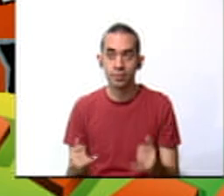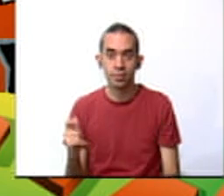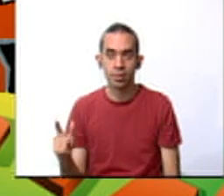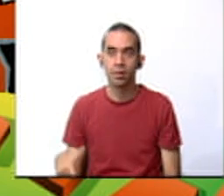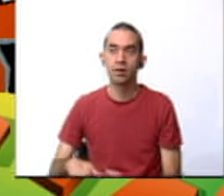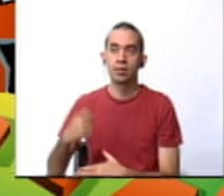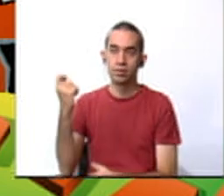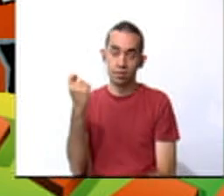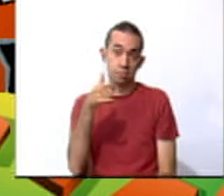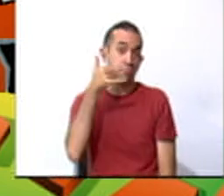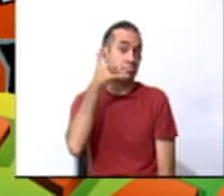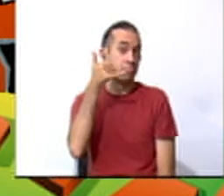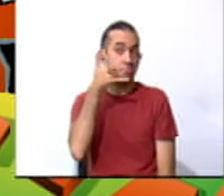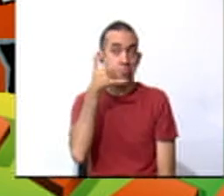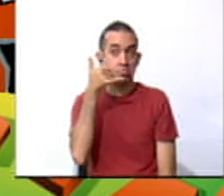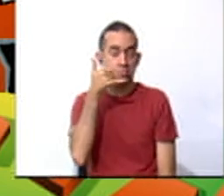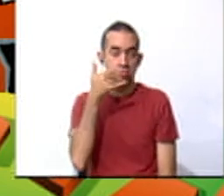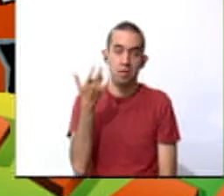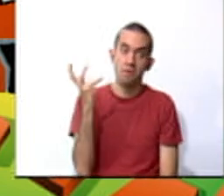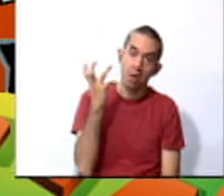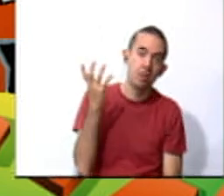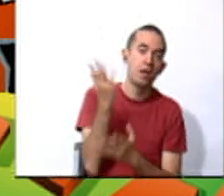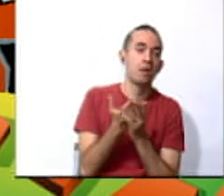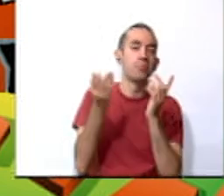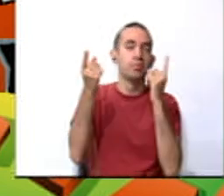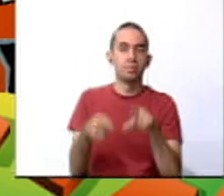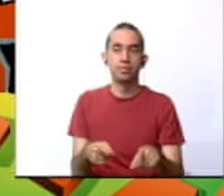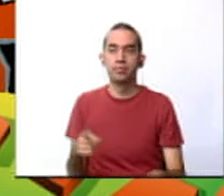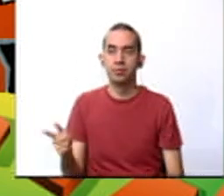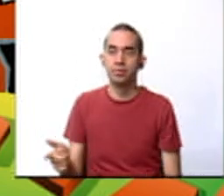we have a cell phone or a radio. Just in case.